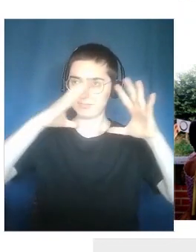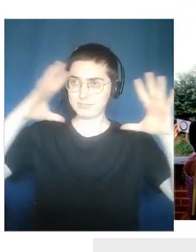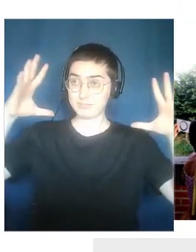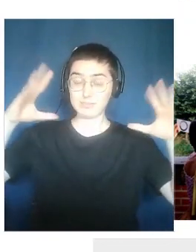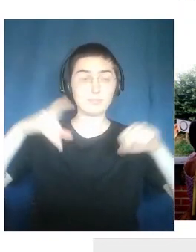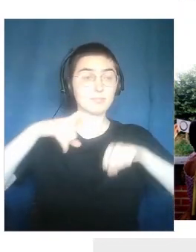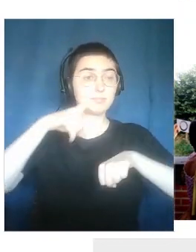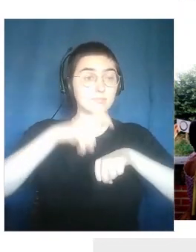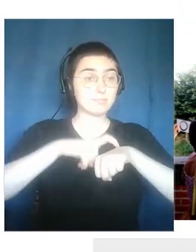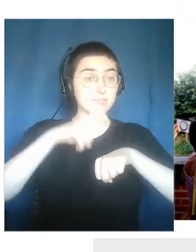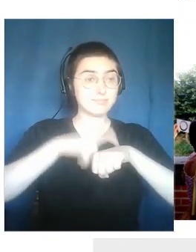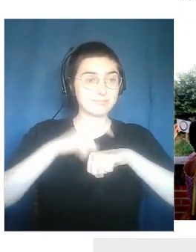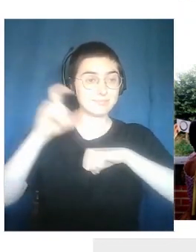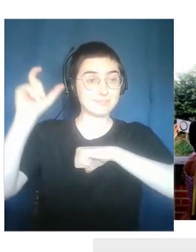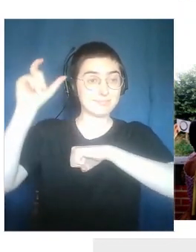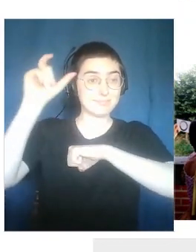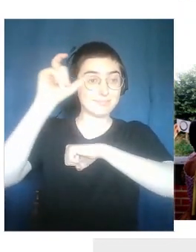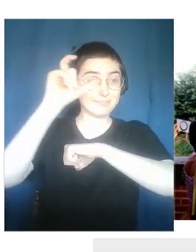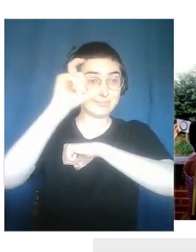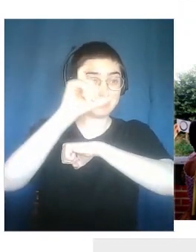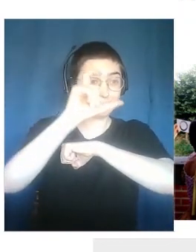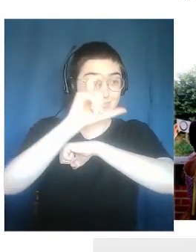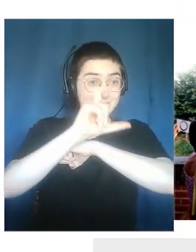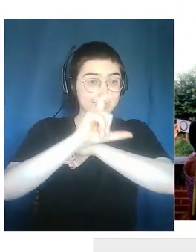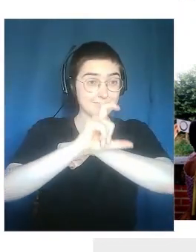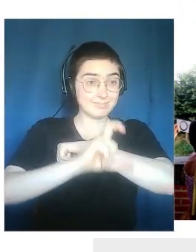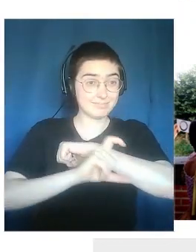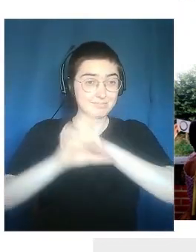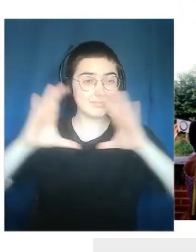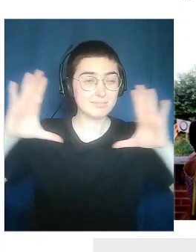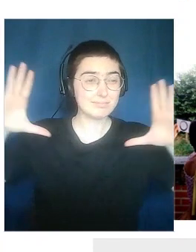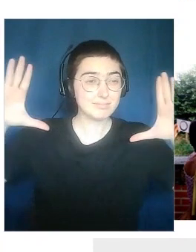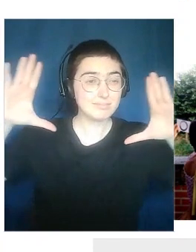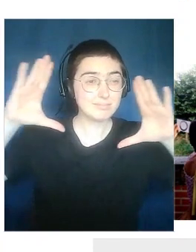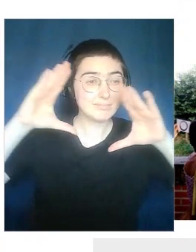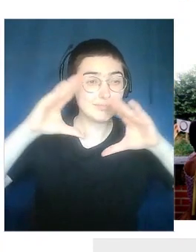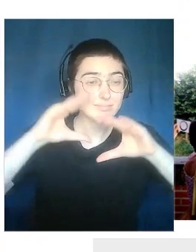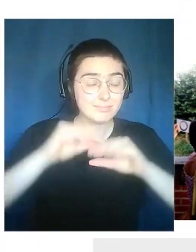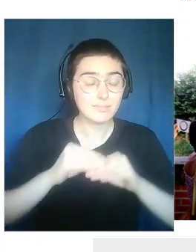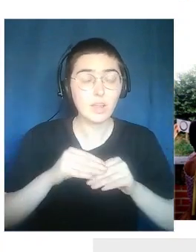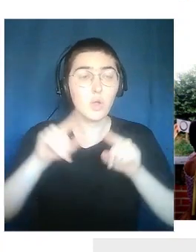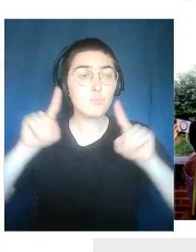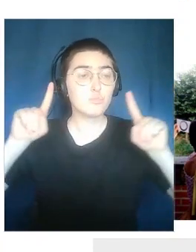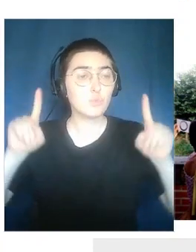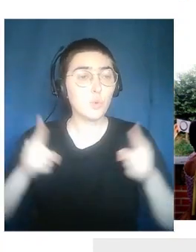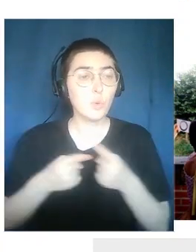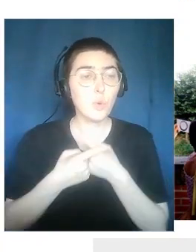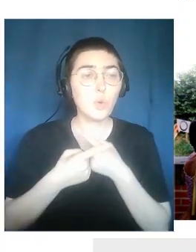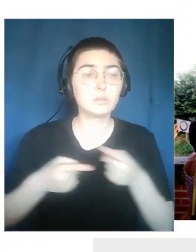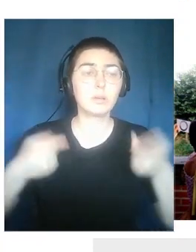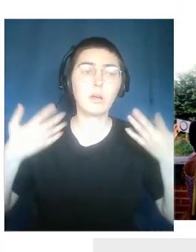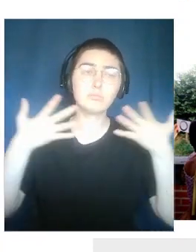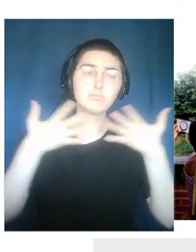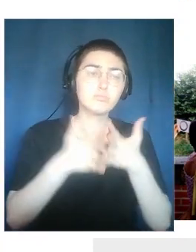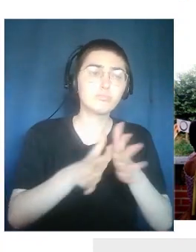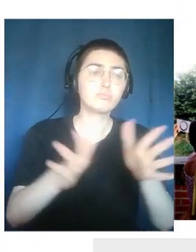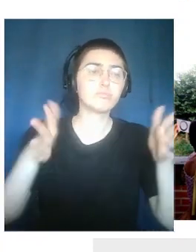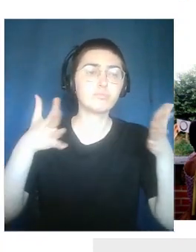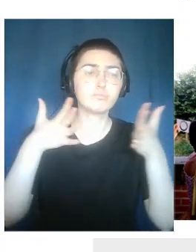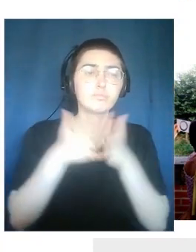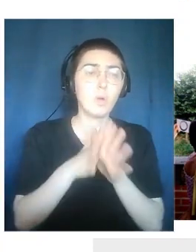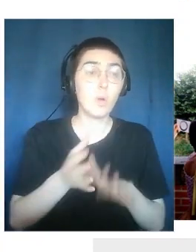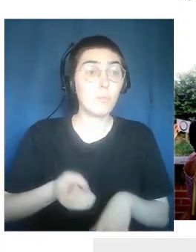in the hour that goes from sunset to the darkness through